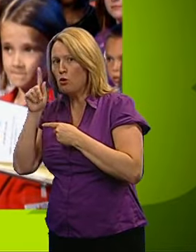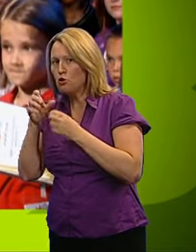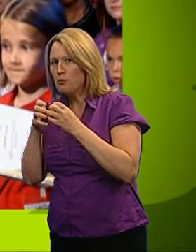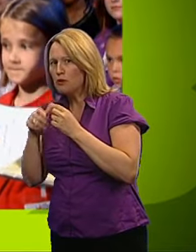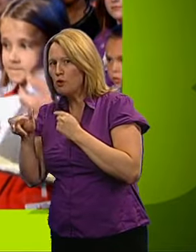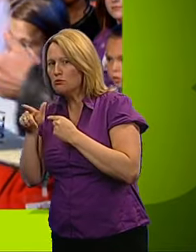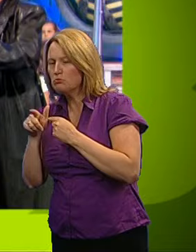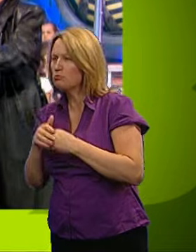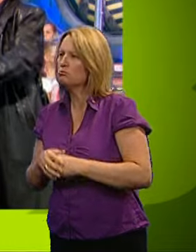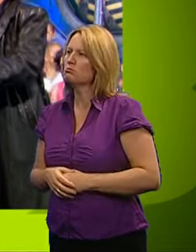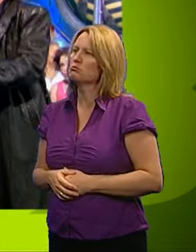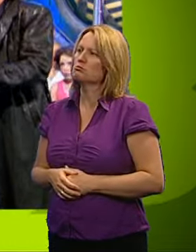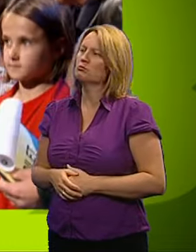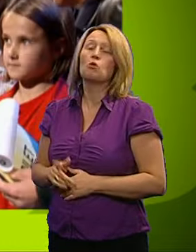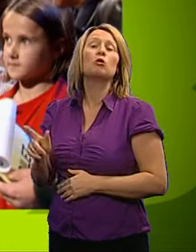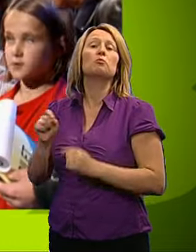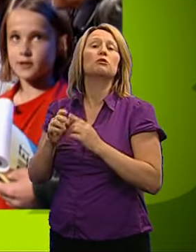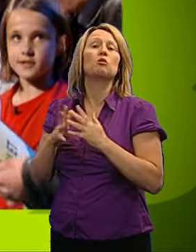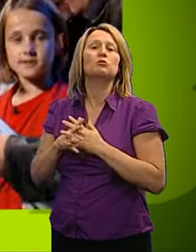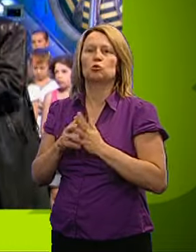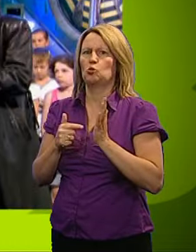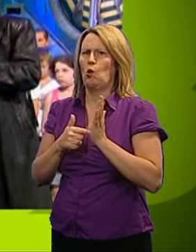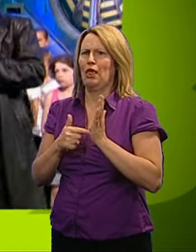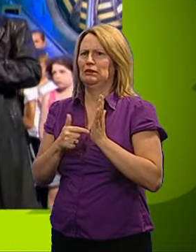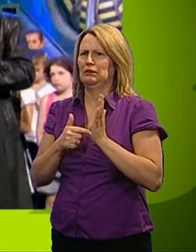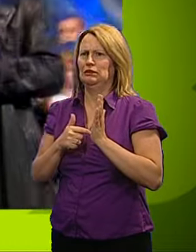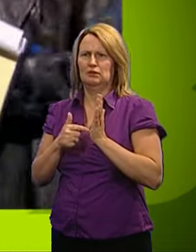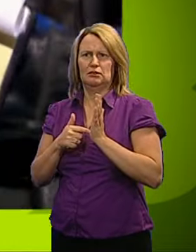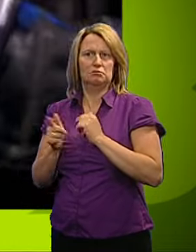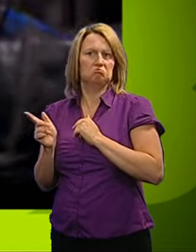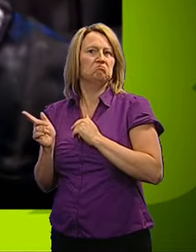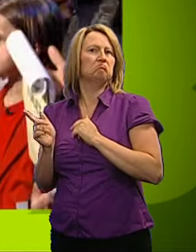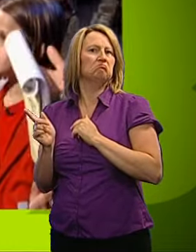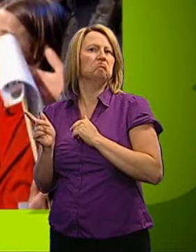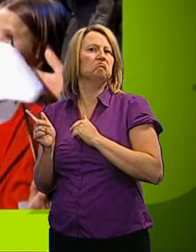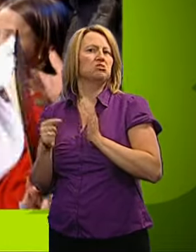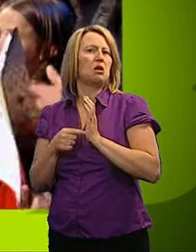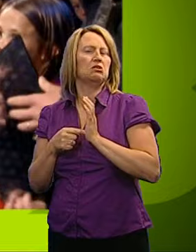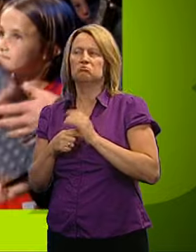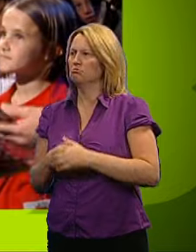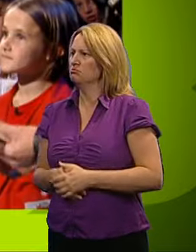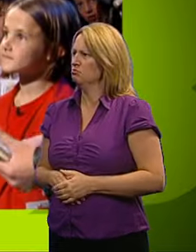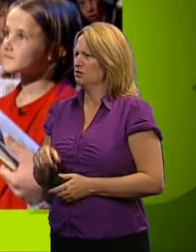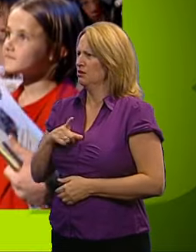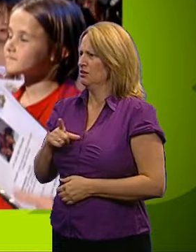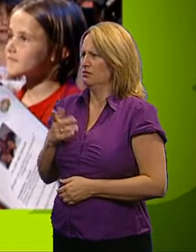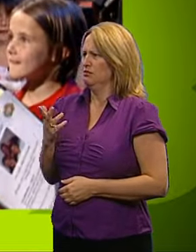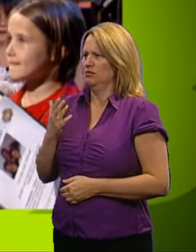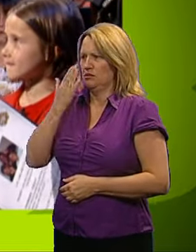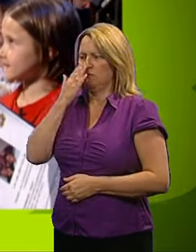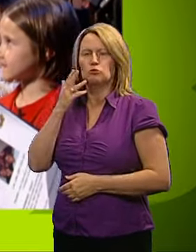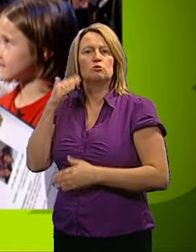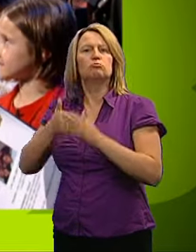team, you'd know what it is. What is the password? Toilet. Toilet. That's what I've got written down. Why is it toilet? Because you're... my school